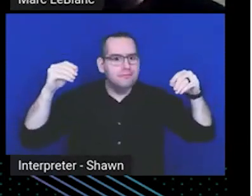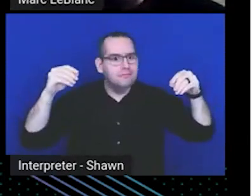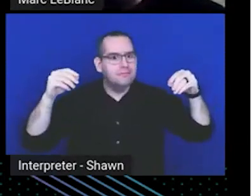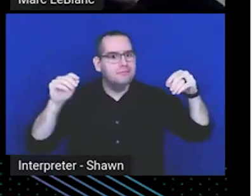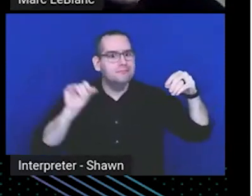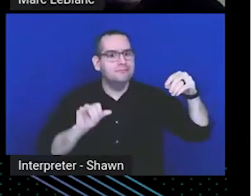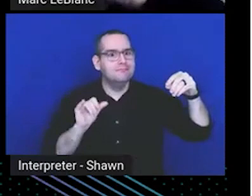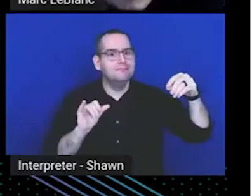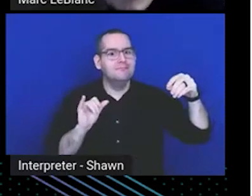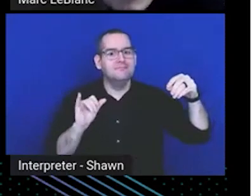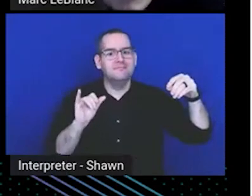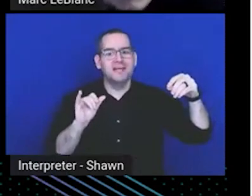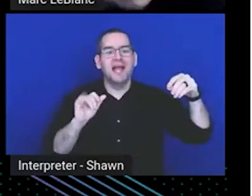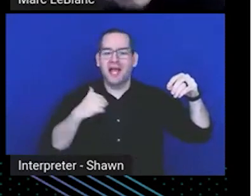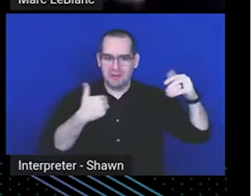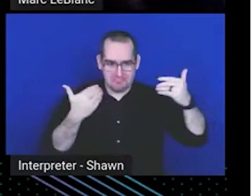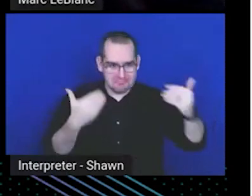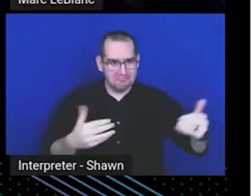I'll keep going.